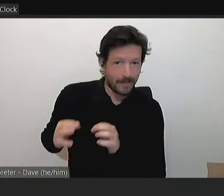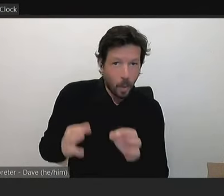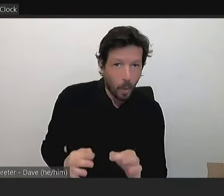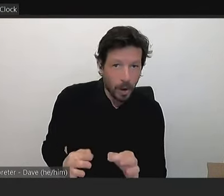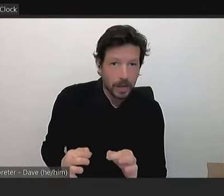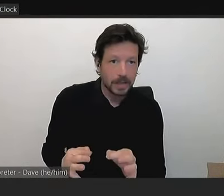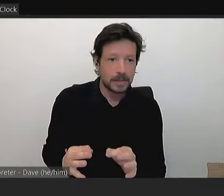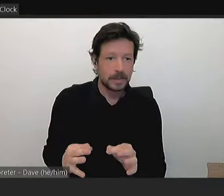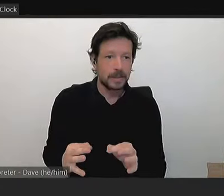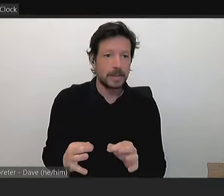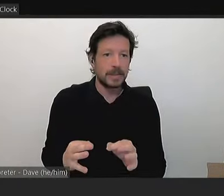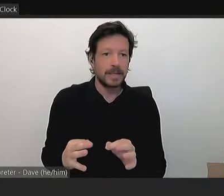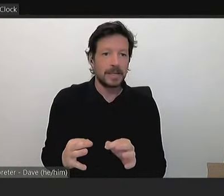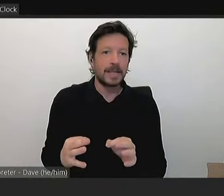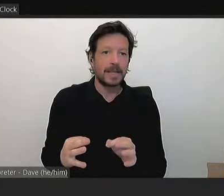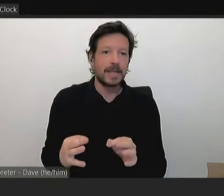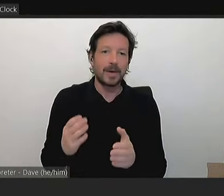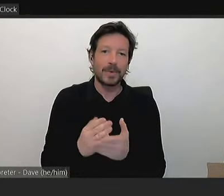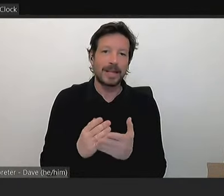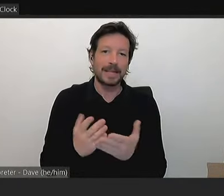another project is probably the biggest problem.